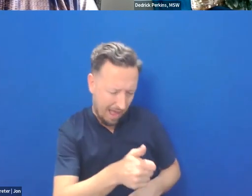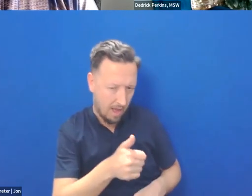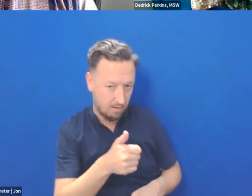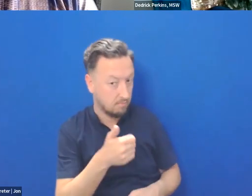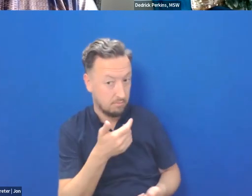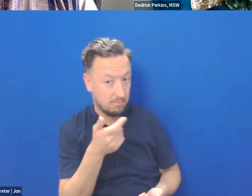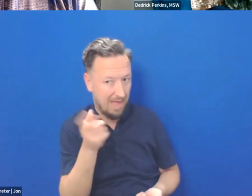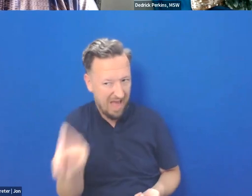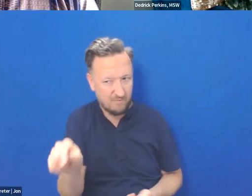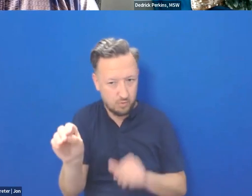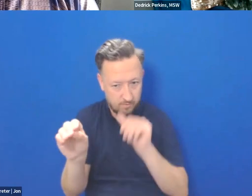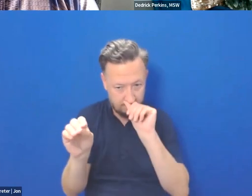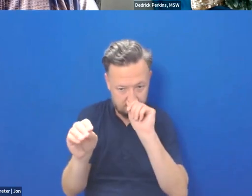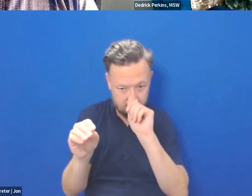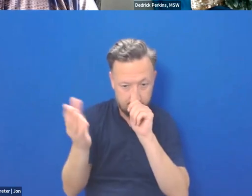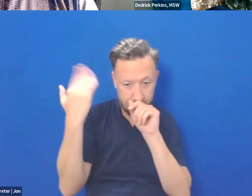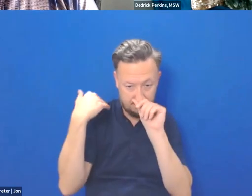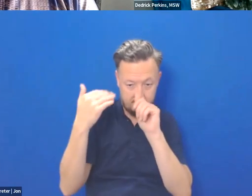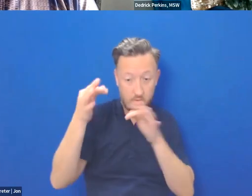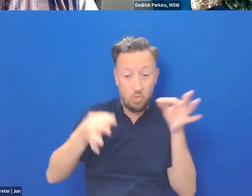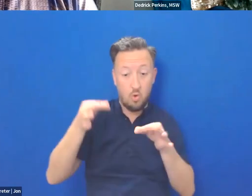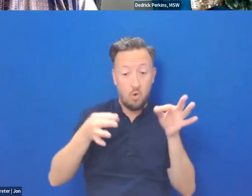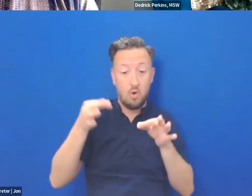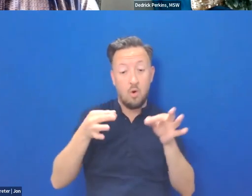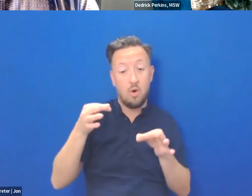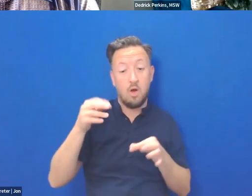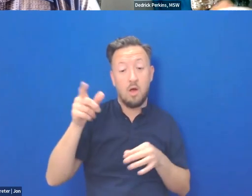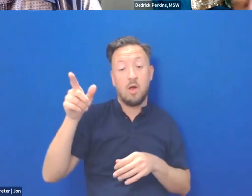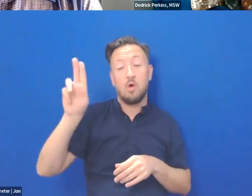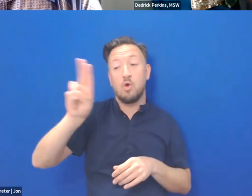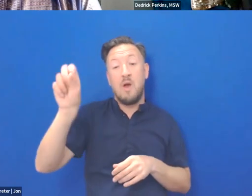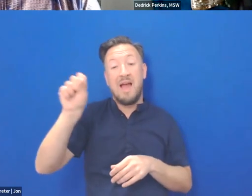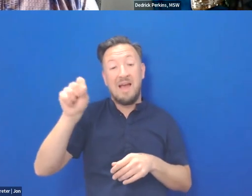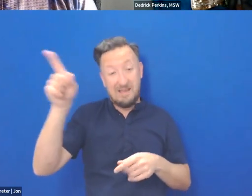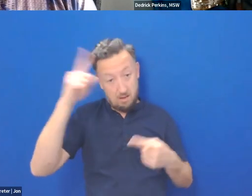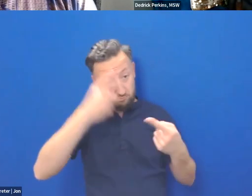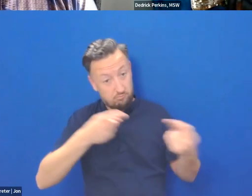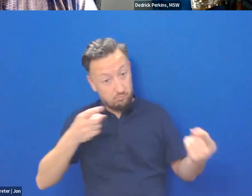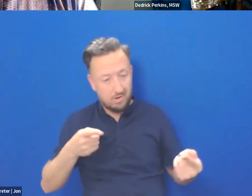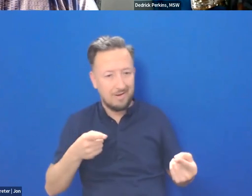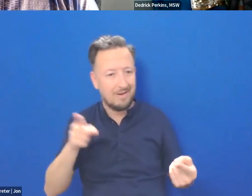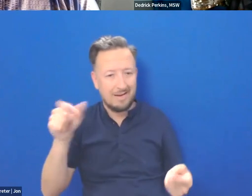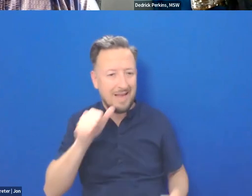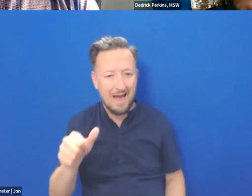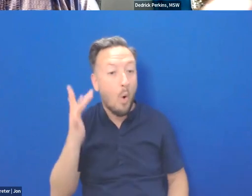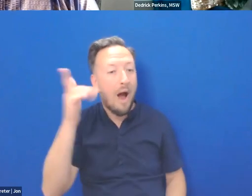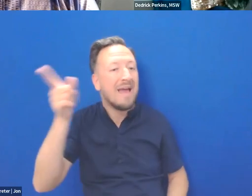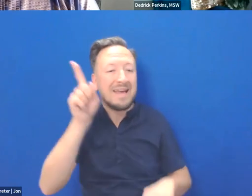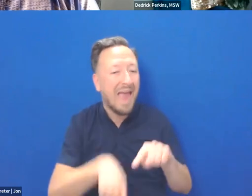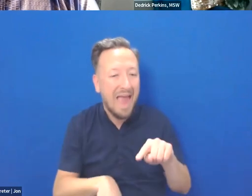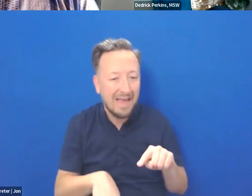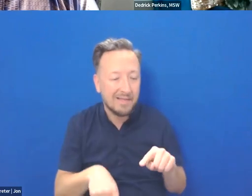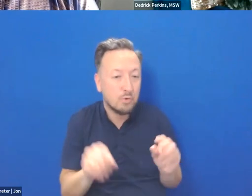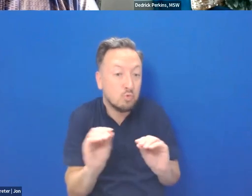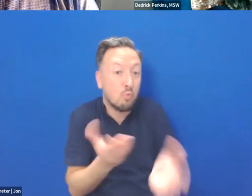States did not contest the decision made by the Permanent Court of Arbitration, because they couldn't. Unless they can show that